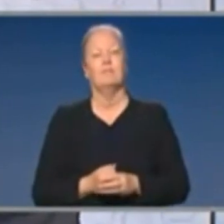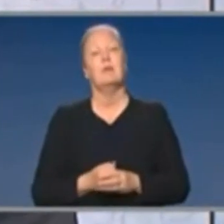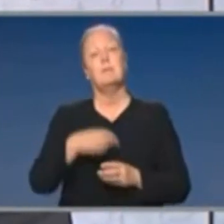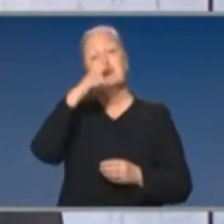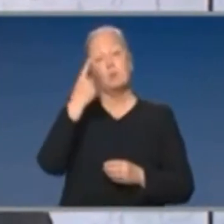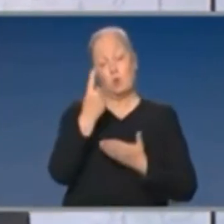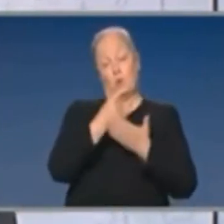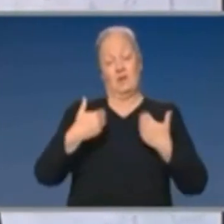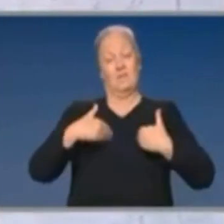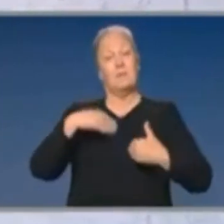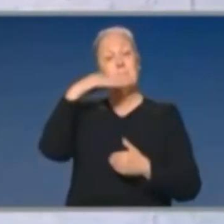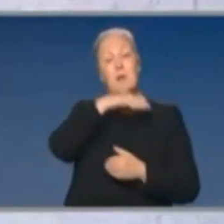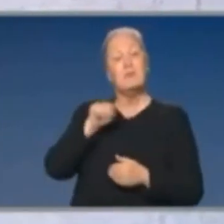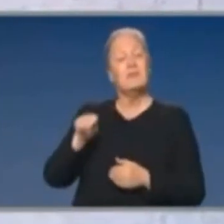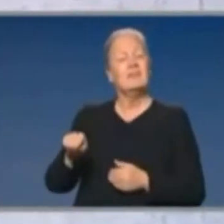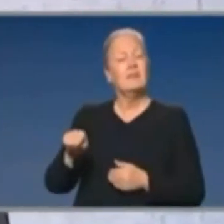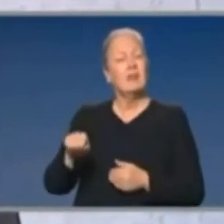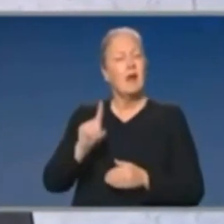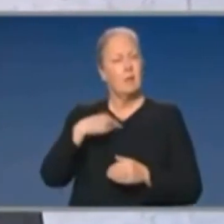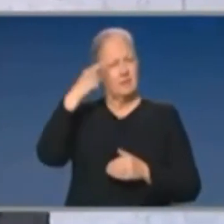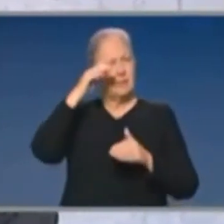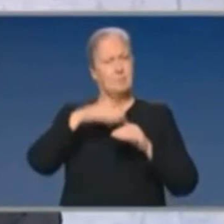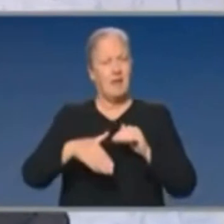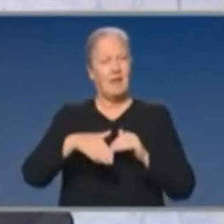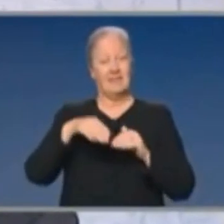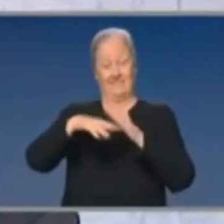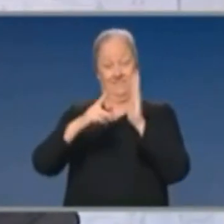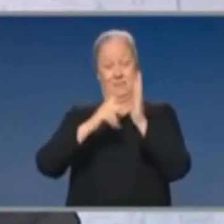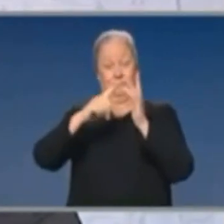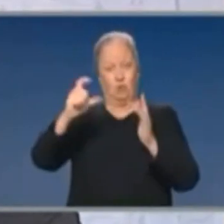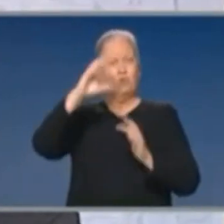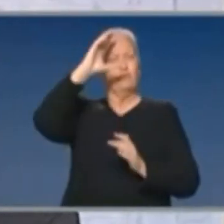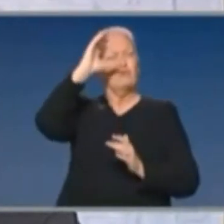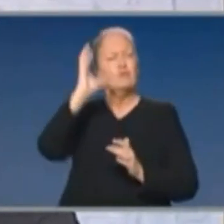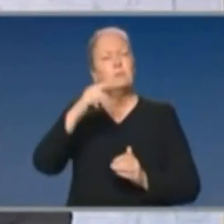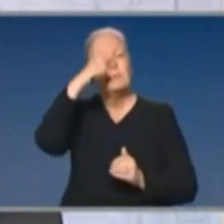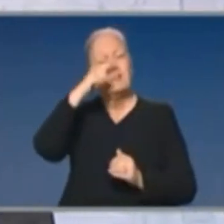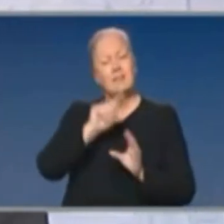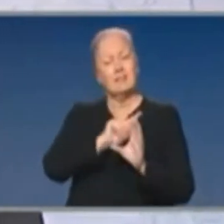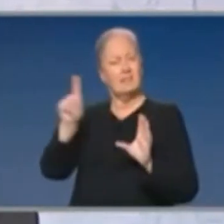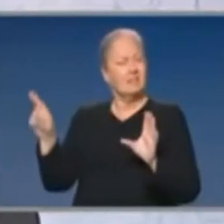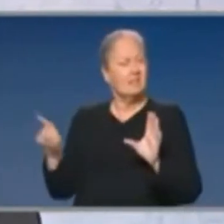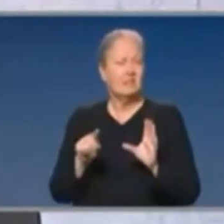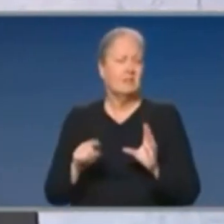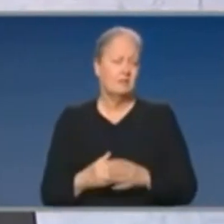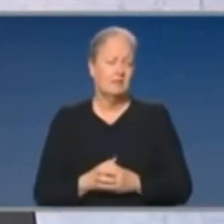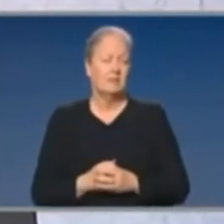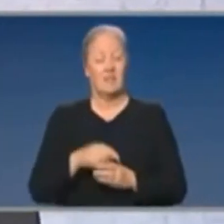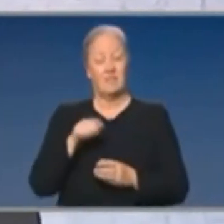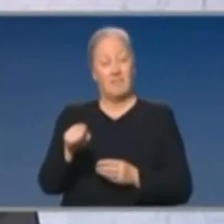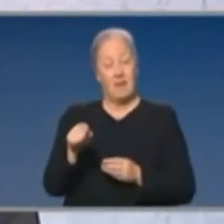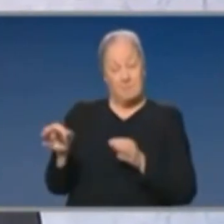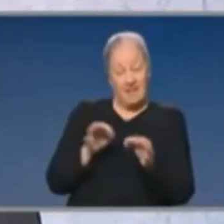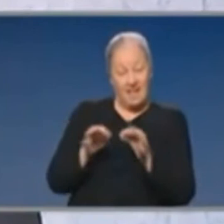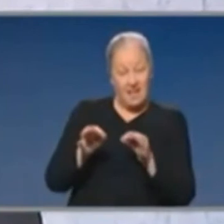to those who live in Melbourne, to those right across regional Victoria as well. And the one size fits all that the